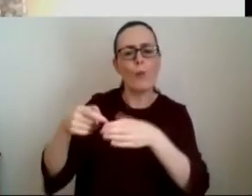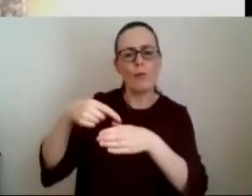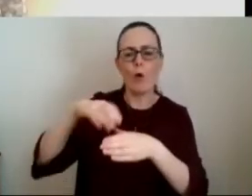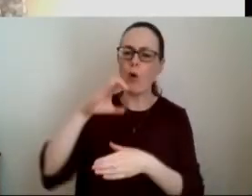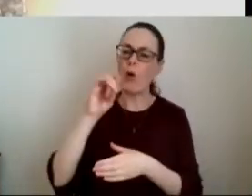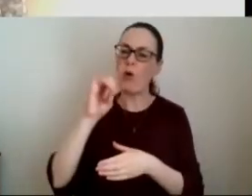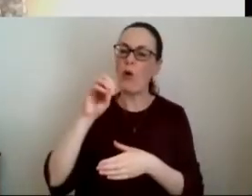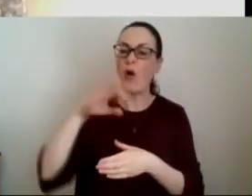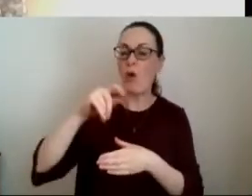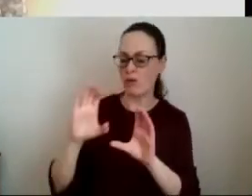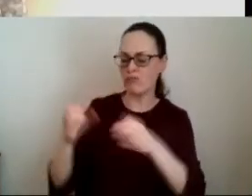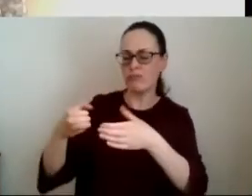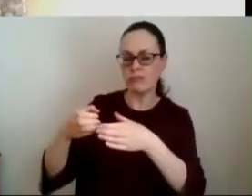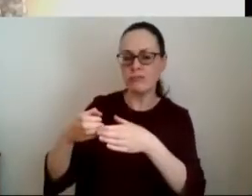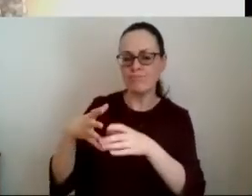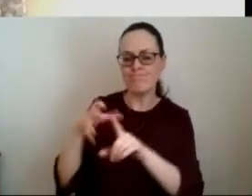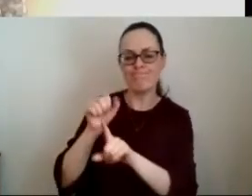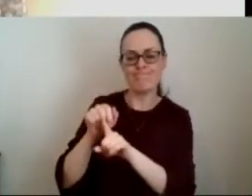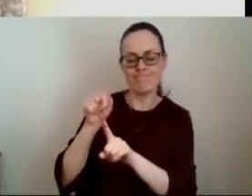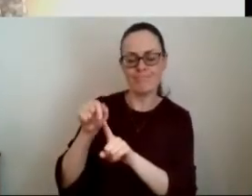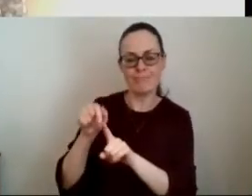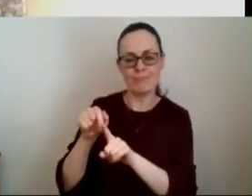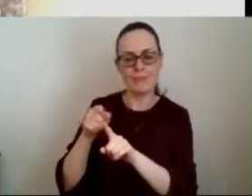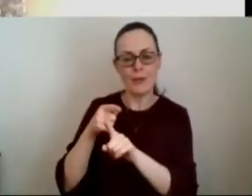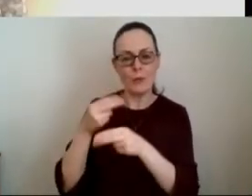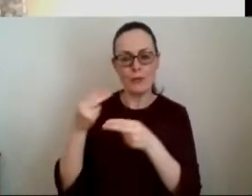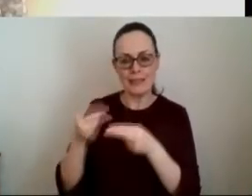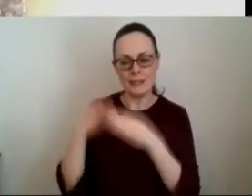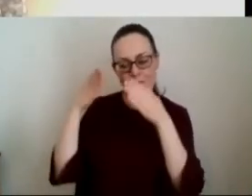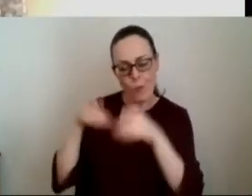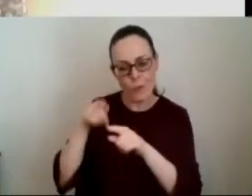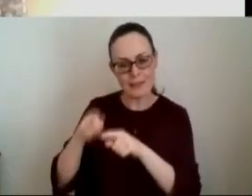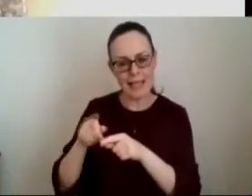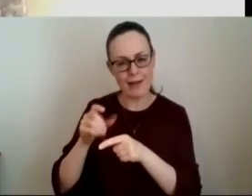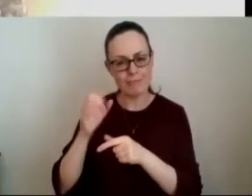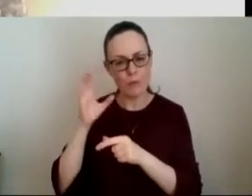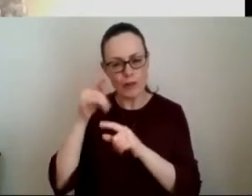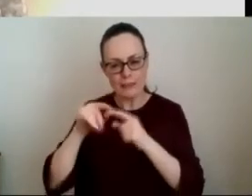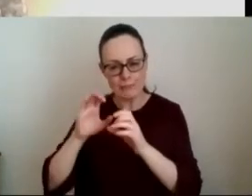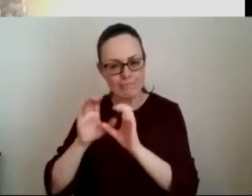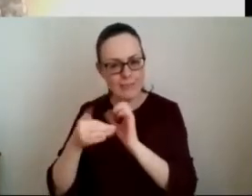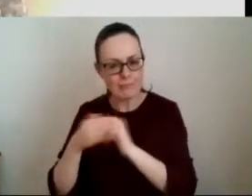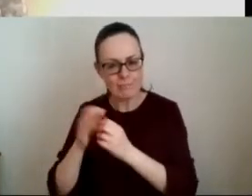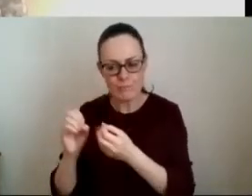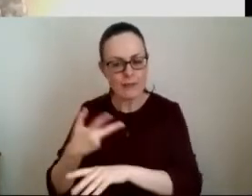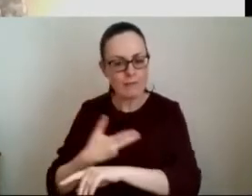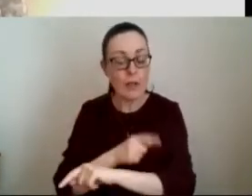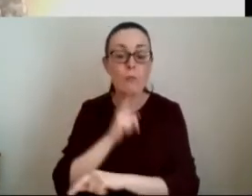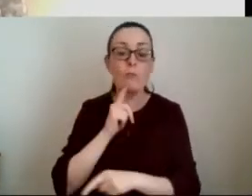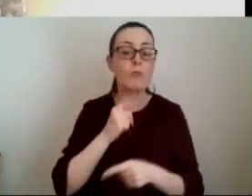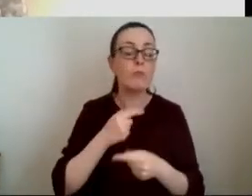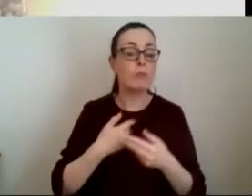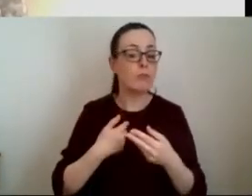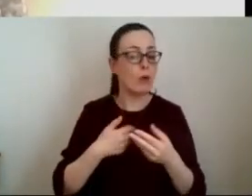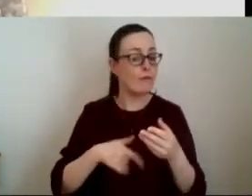identified for those groups in terms of trying to give particular focus and look at opportunities and i suppose what we have found has worked best is to try and